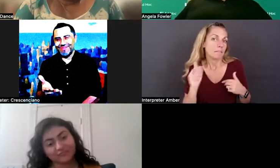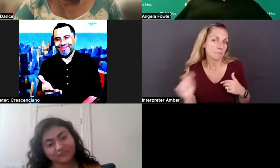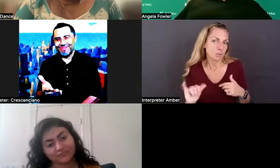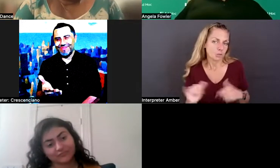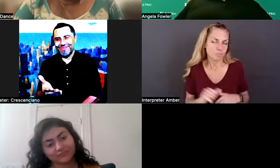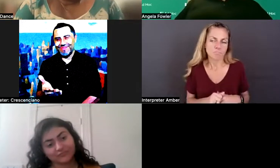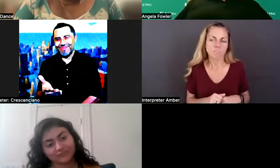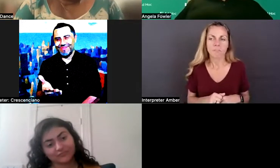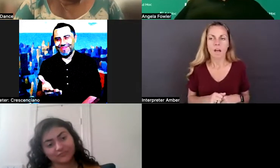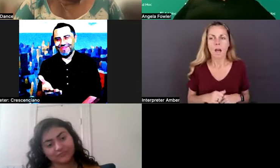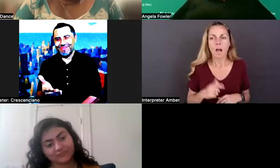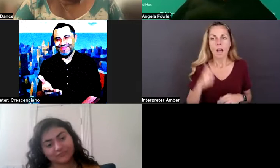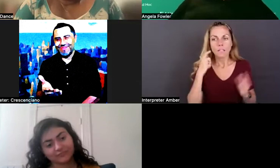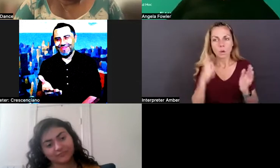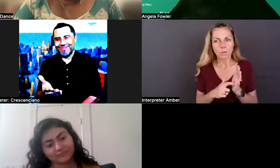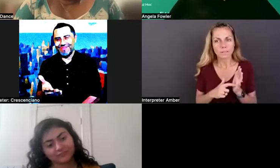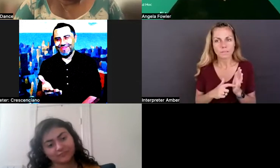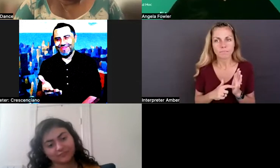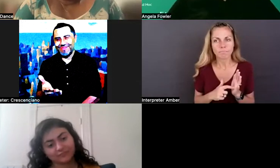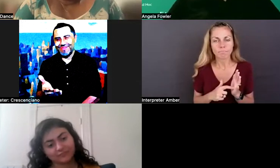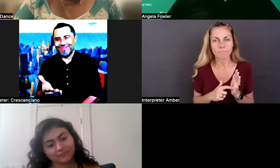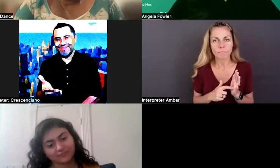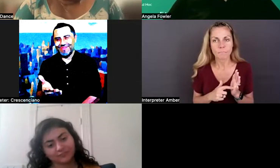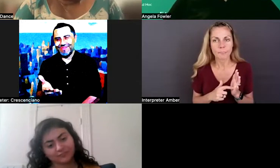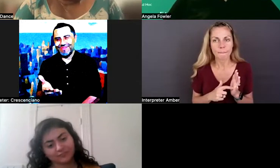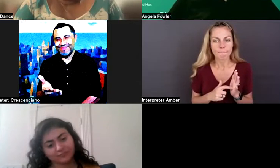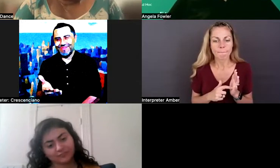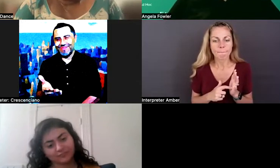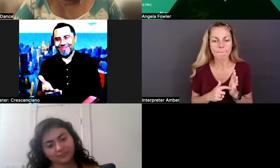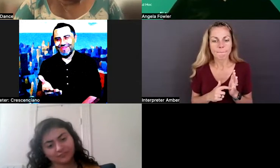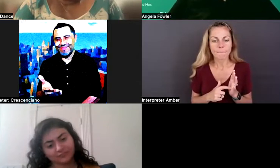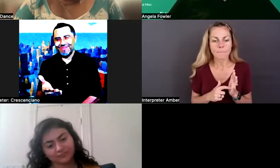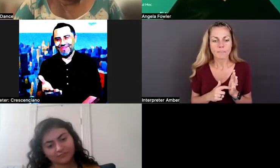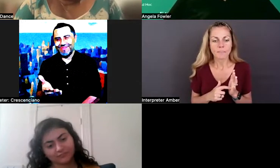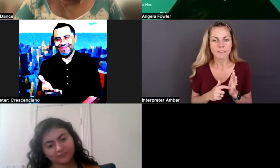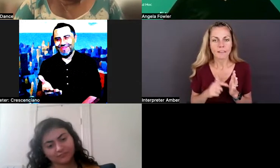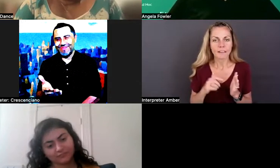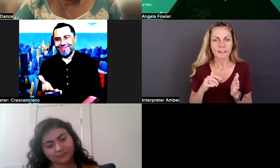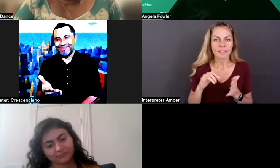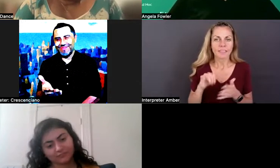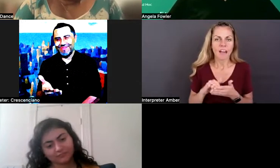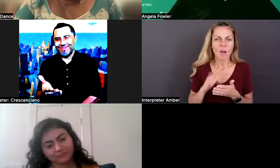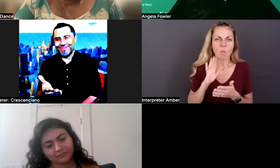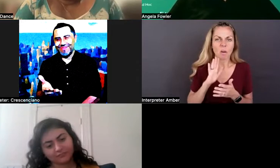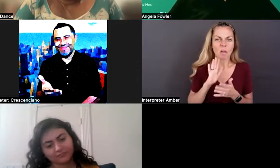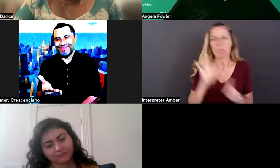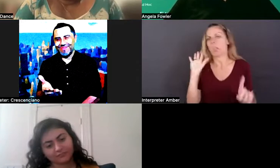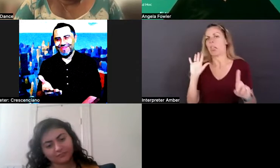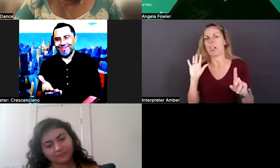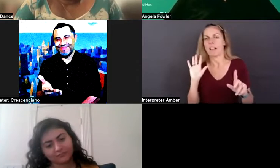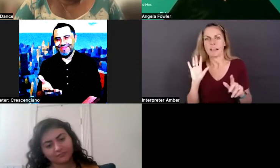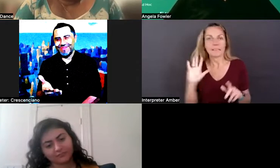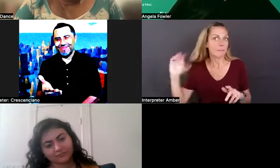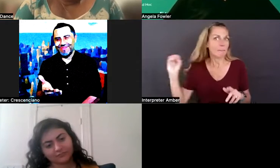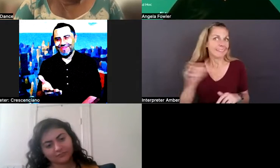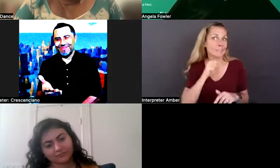I found that it did, is it would repel those employers that are not inclusive, and it would attract those